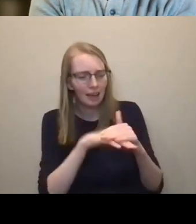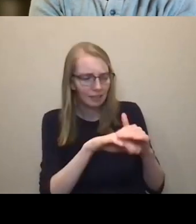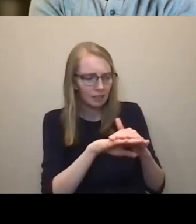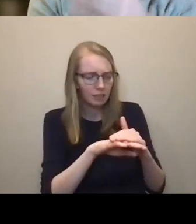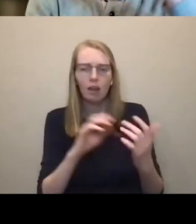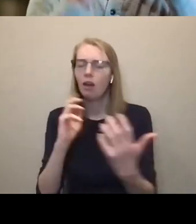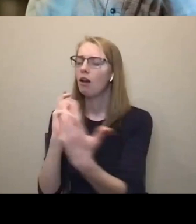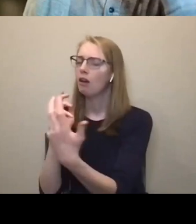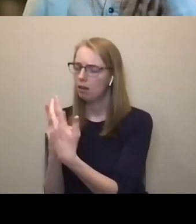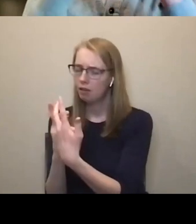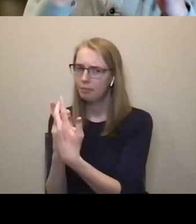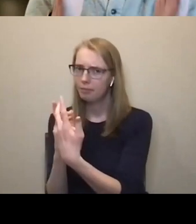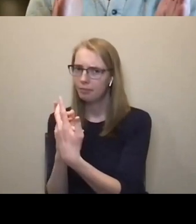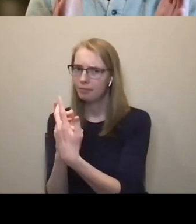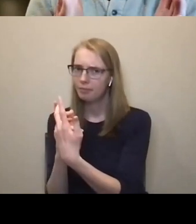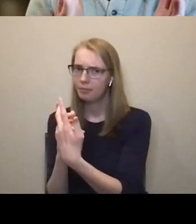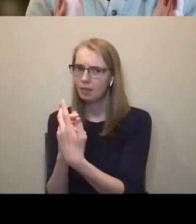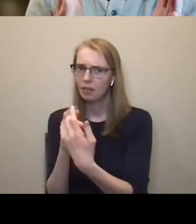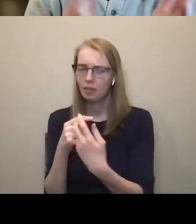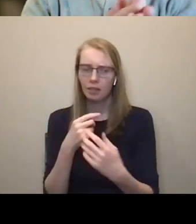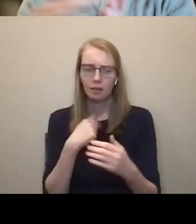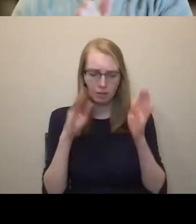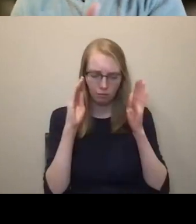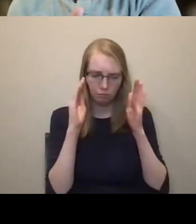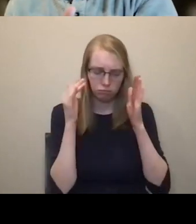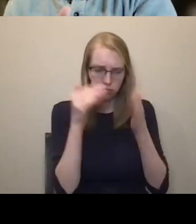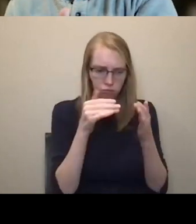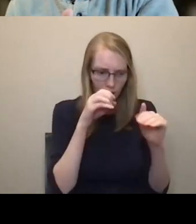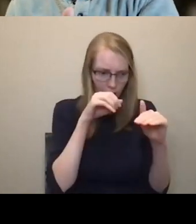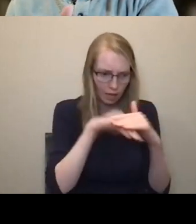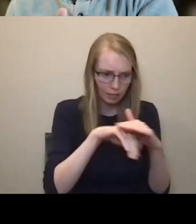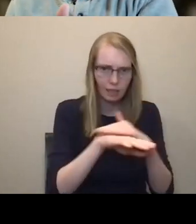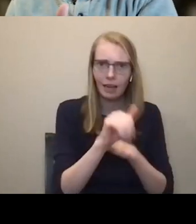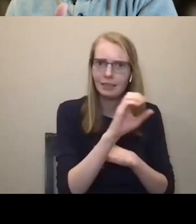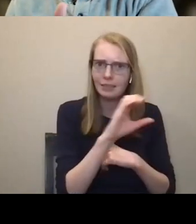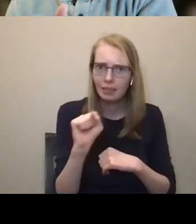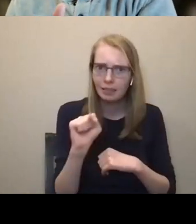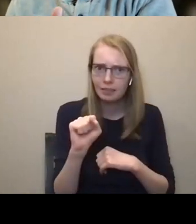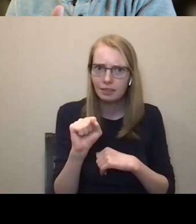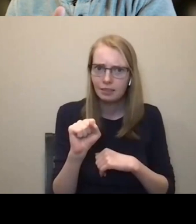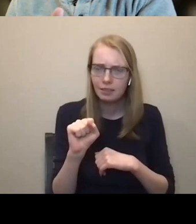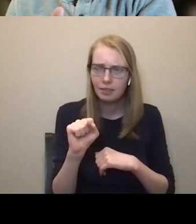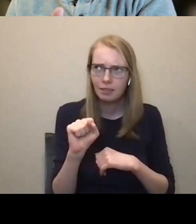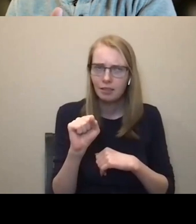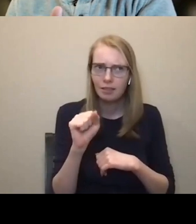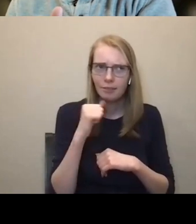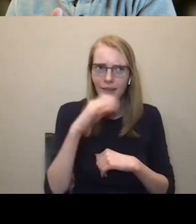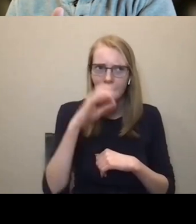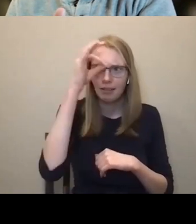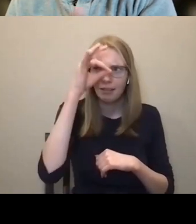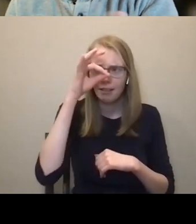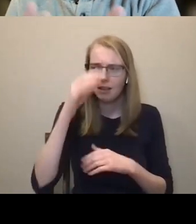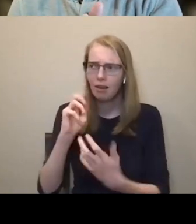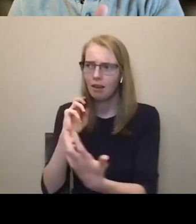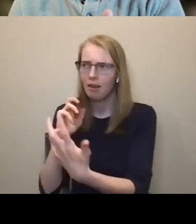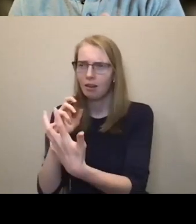I was really just kind of focused on what's the access, not, uh, not what is the accommodation that, that needs to take